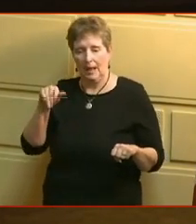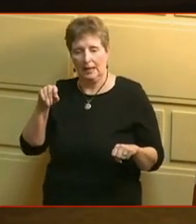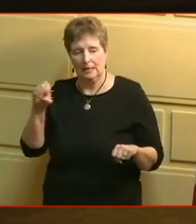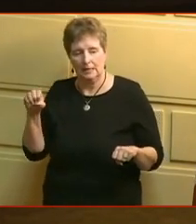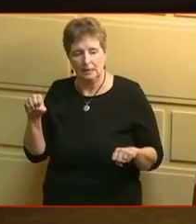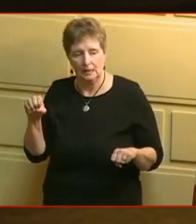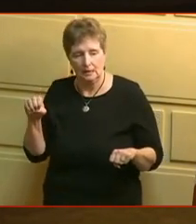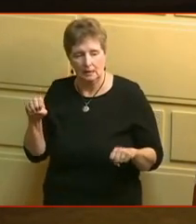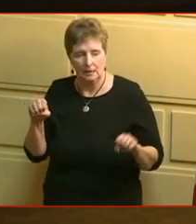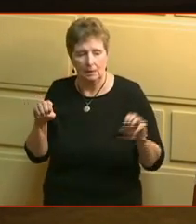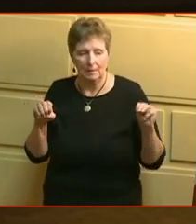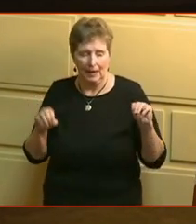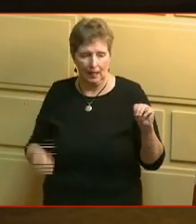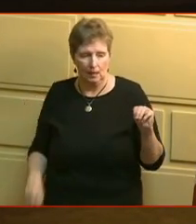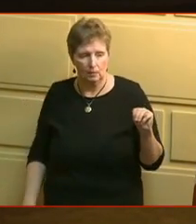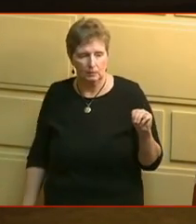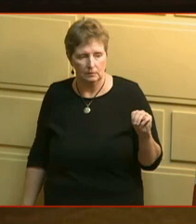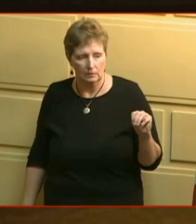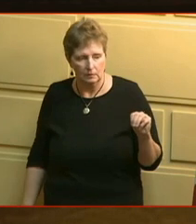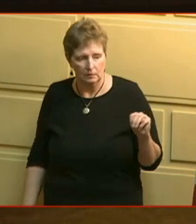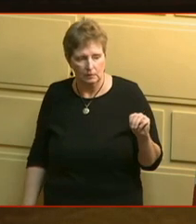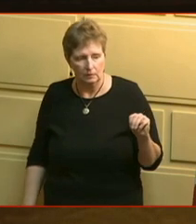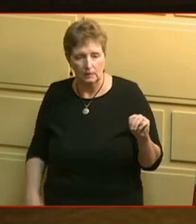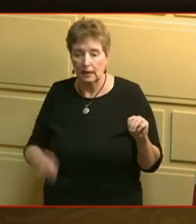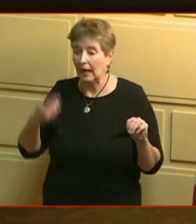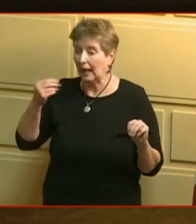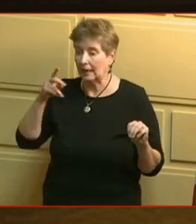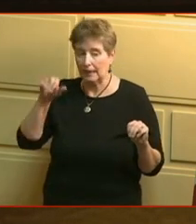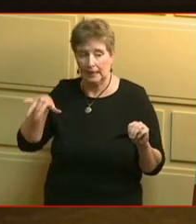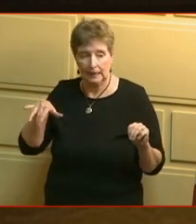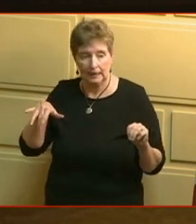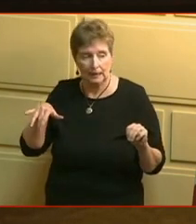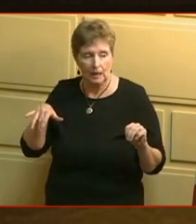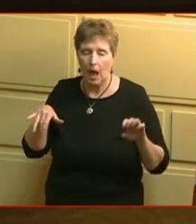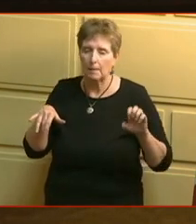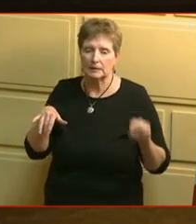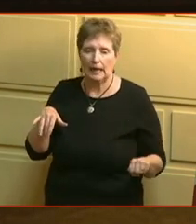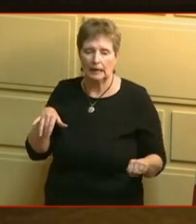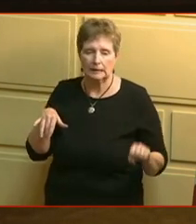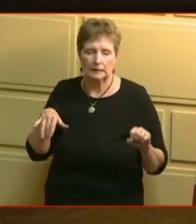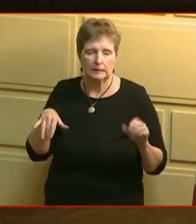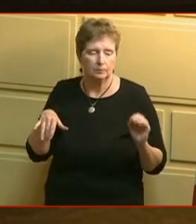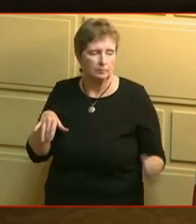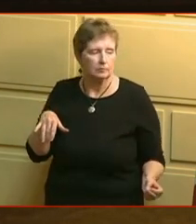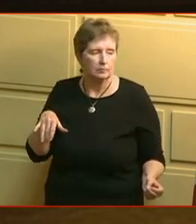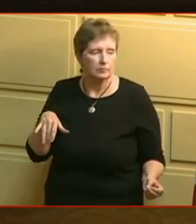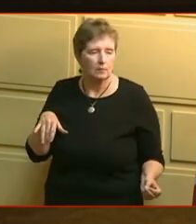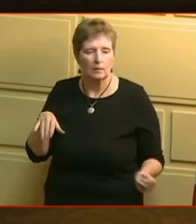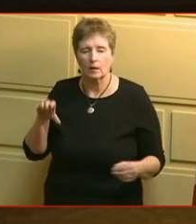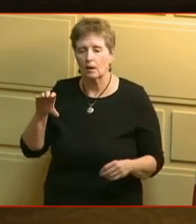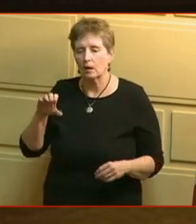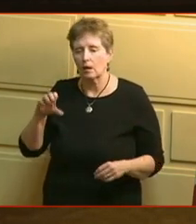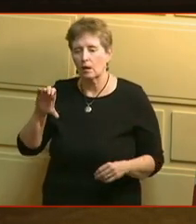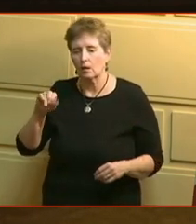representative Handy representative Hawkins